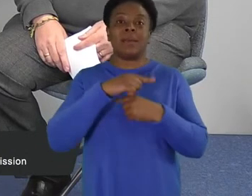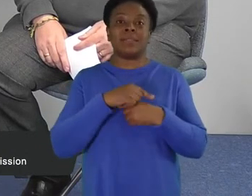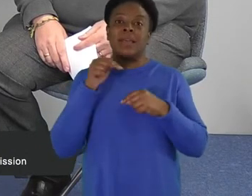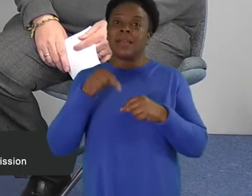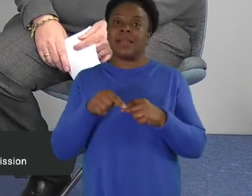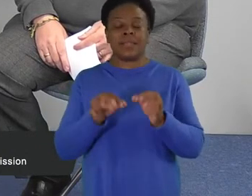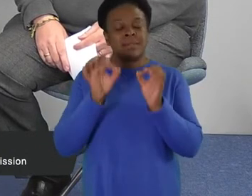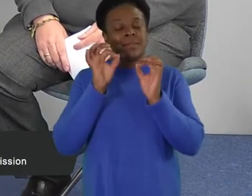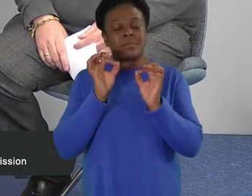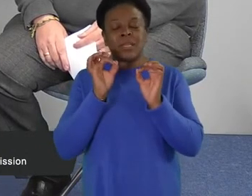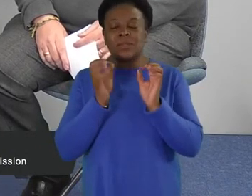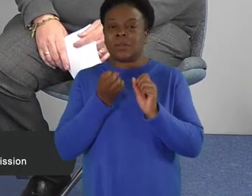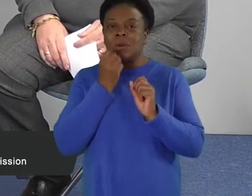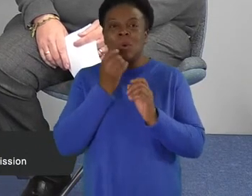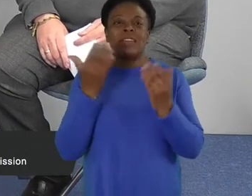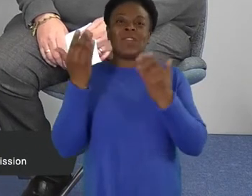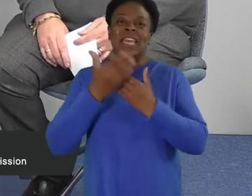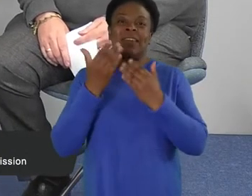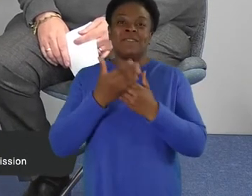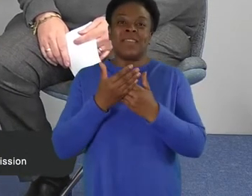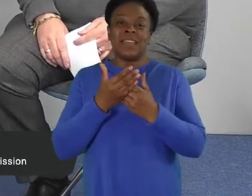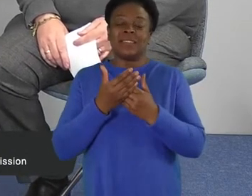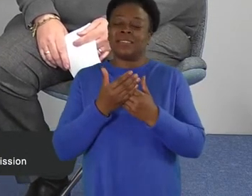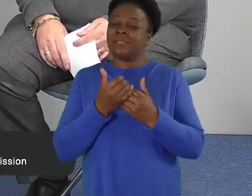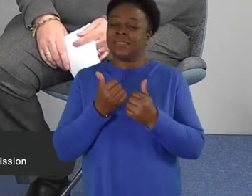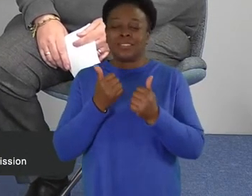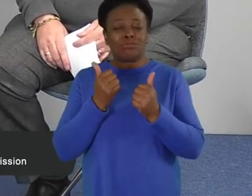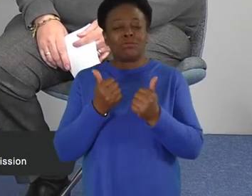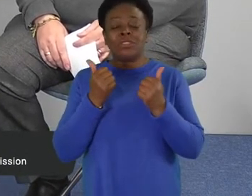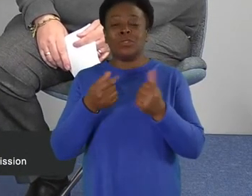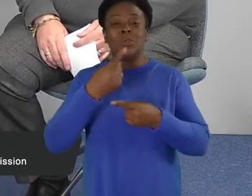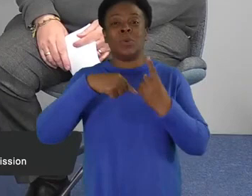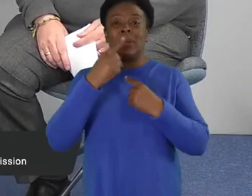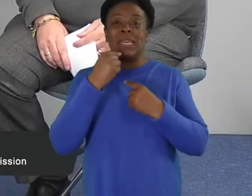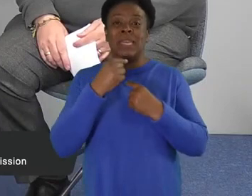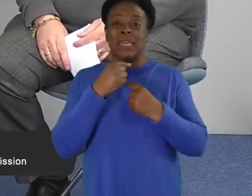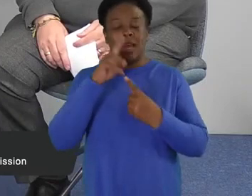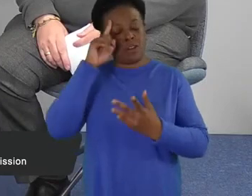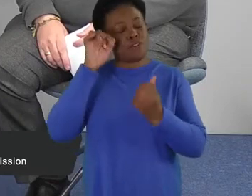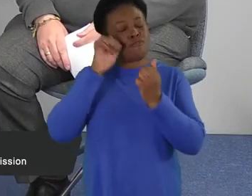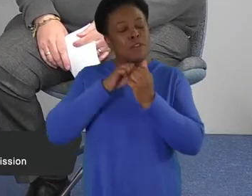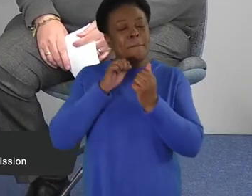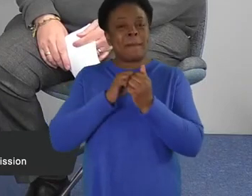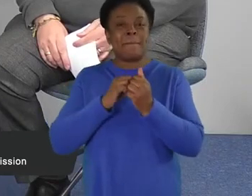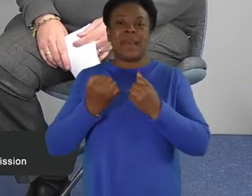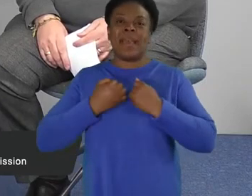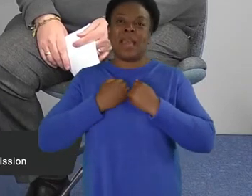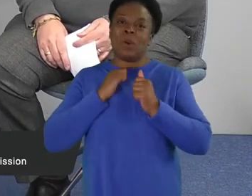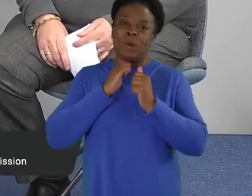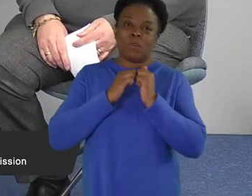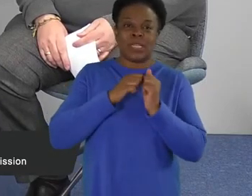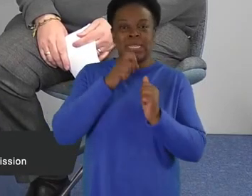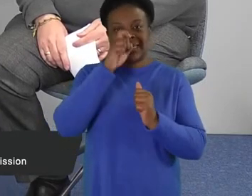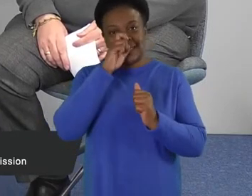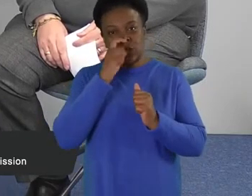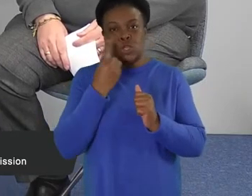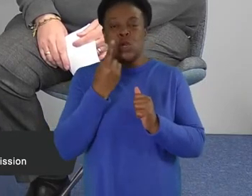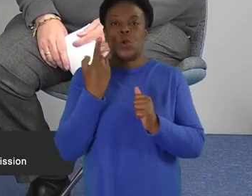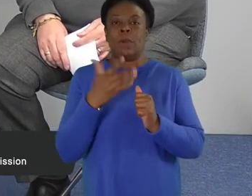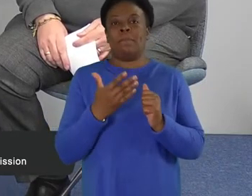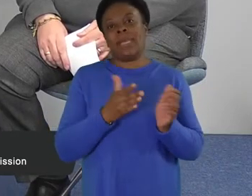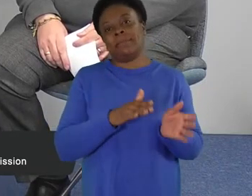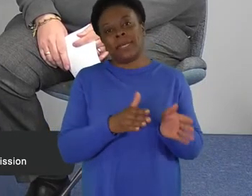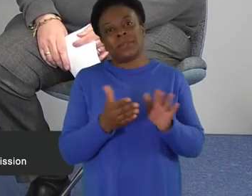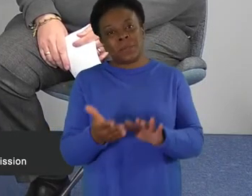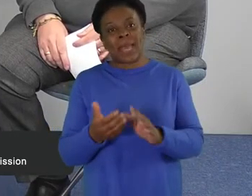that we can gather together to honour these brothers and sisters in Christ who have died. As Yinka said, please join